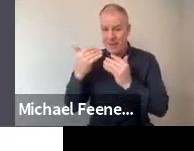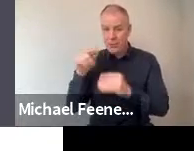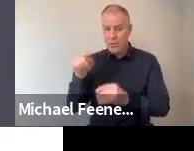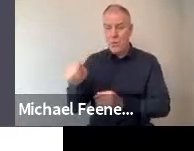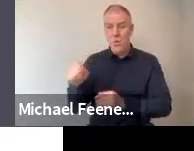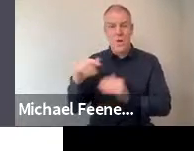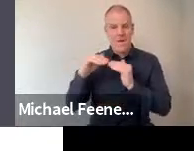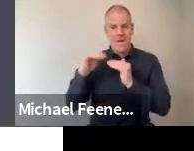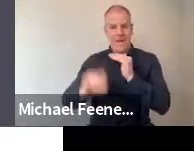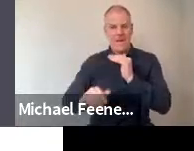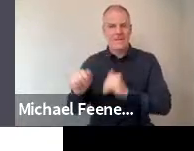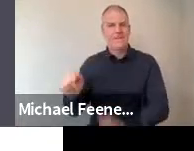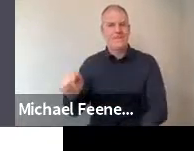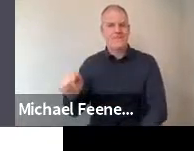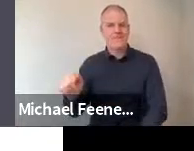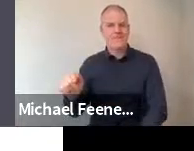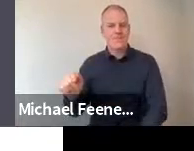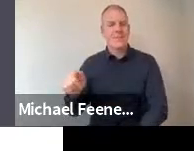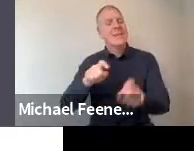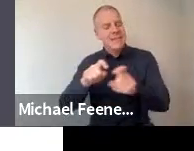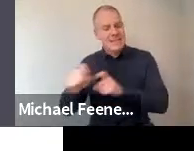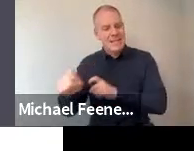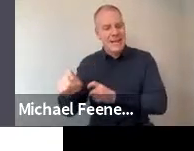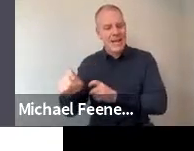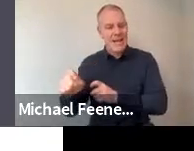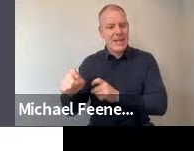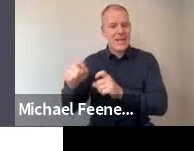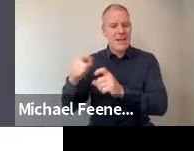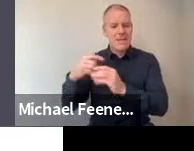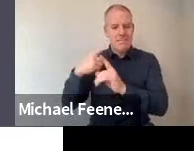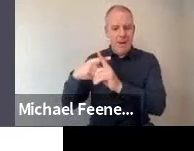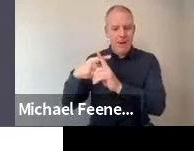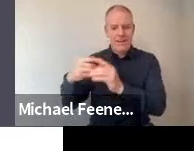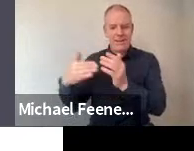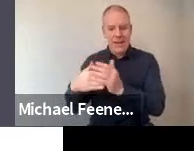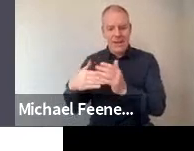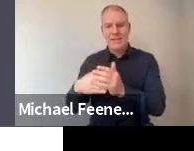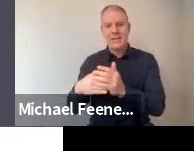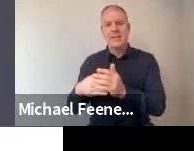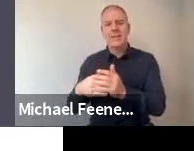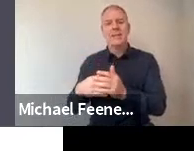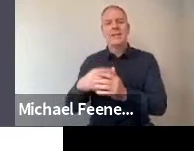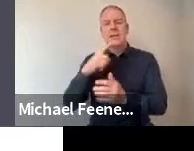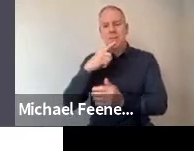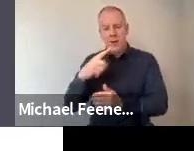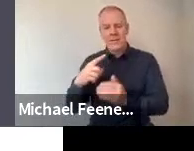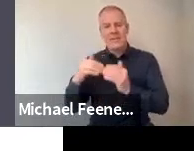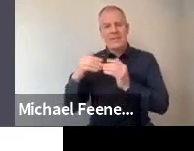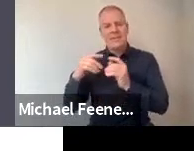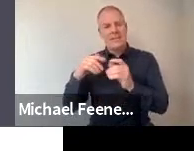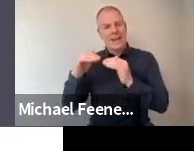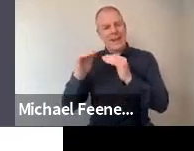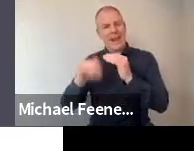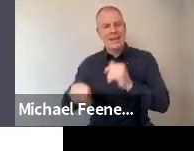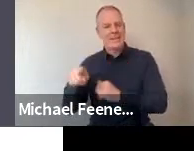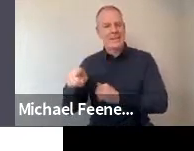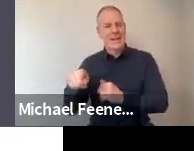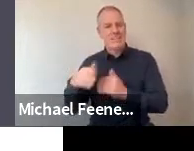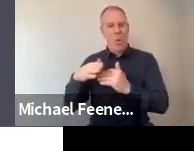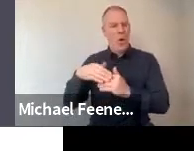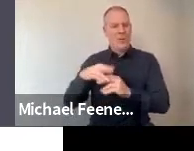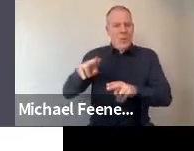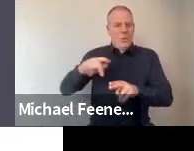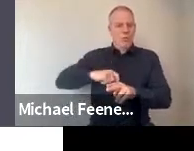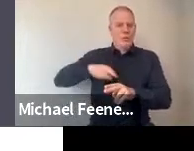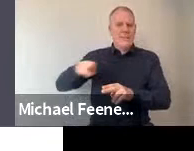lower. So it's still majority positive in terms of trust, but it skews lower and there's higher levels of distrust